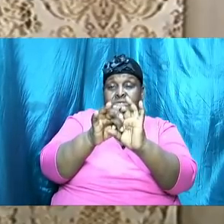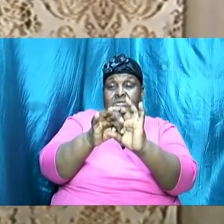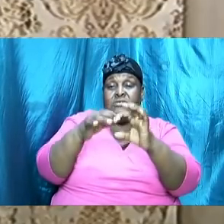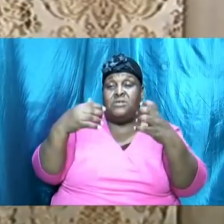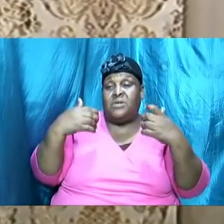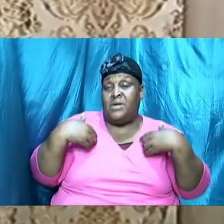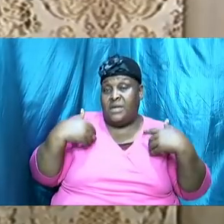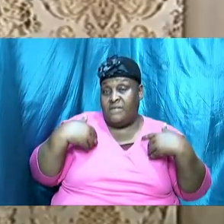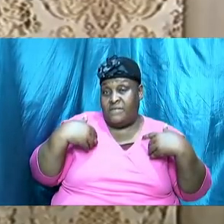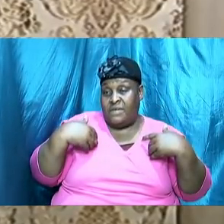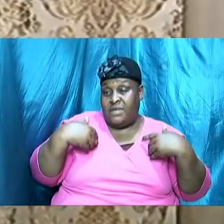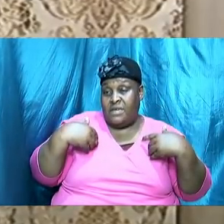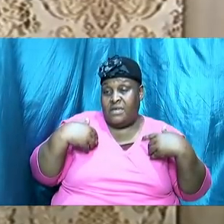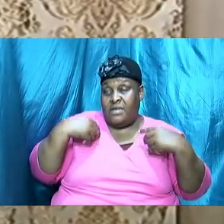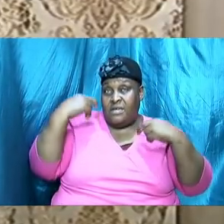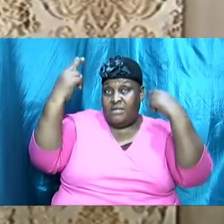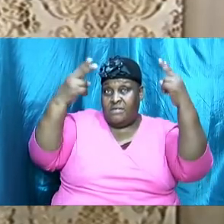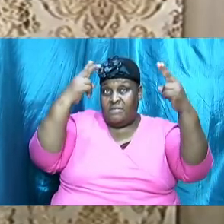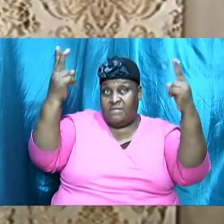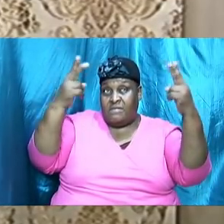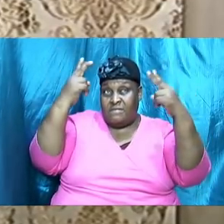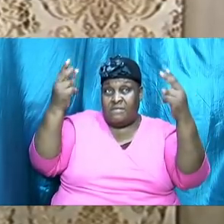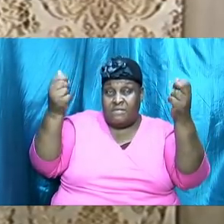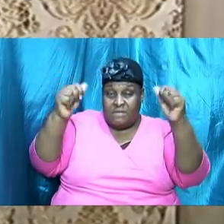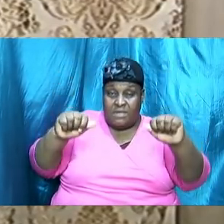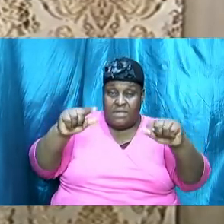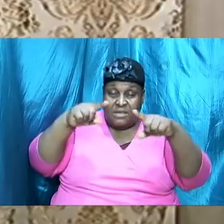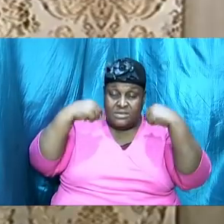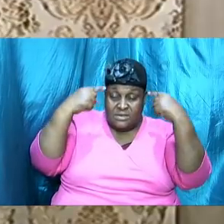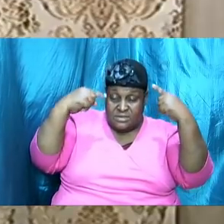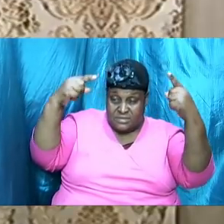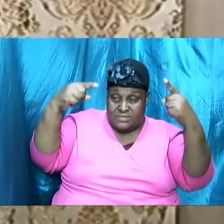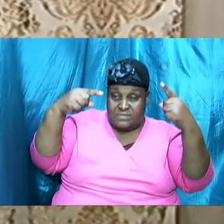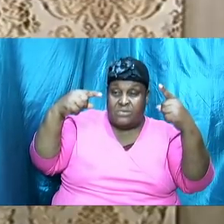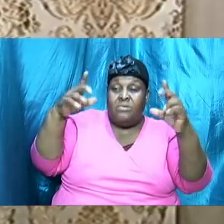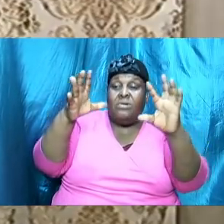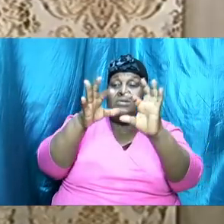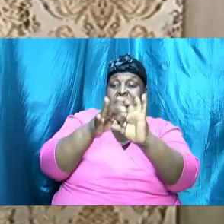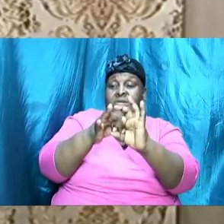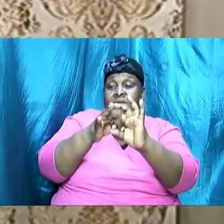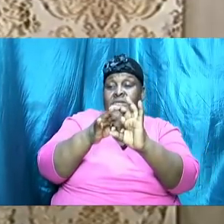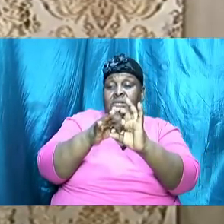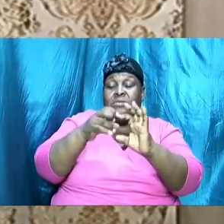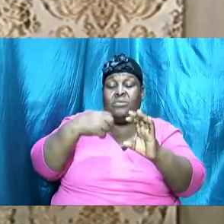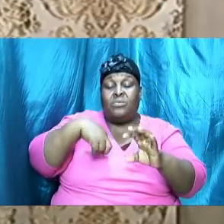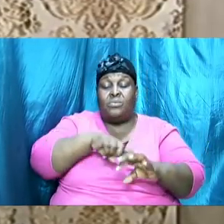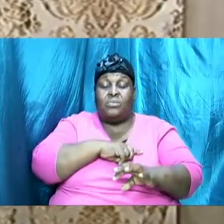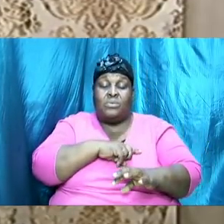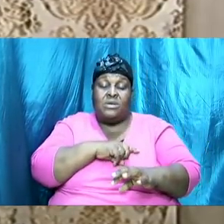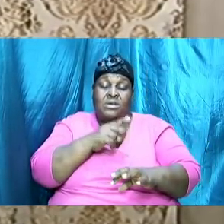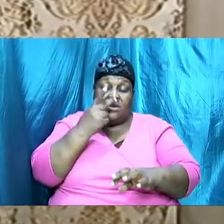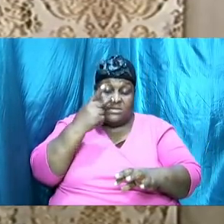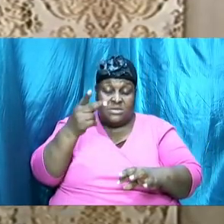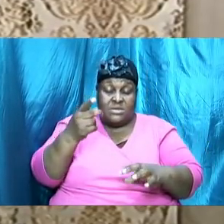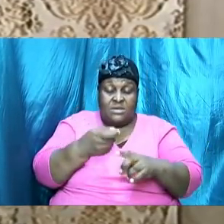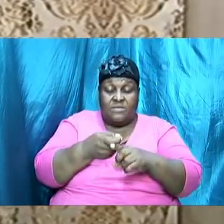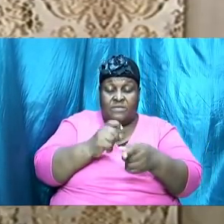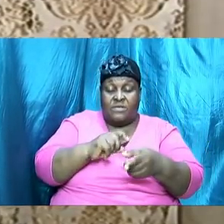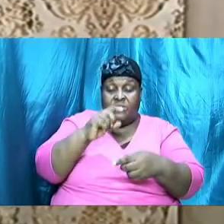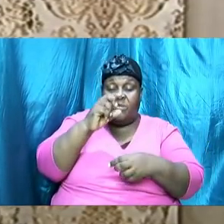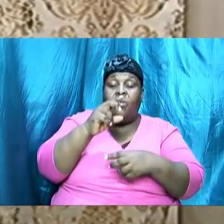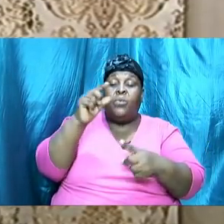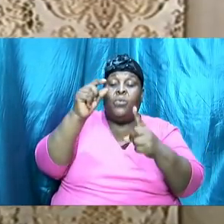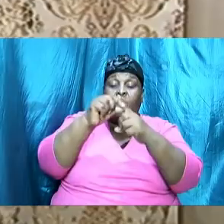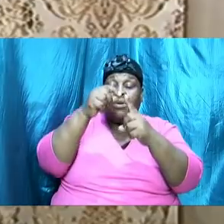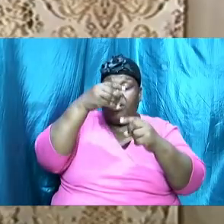having, overcoming, positive, successful relationships, we will see from the word that